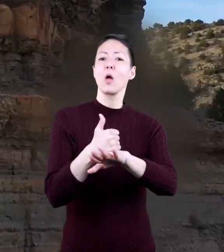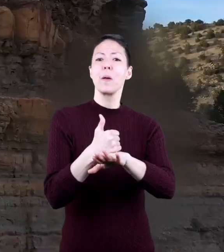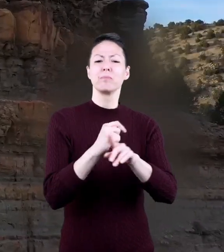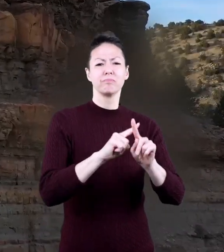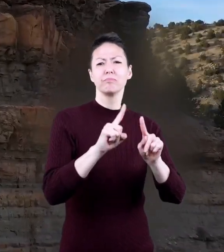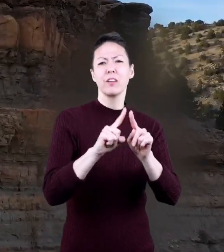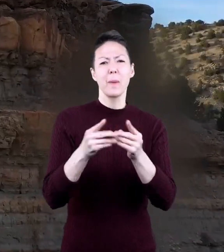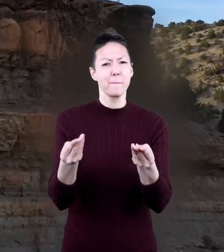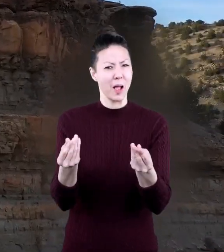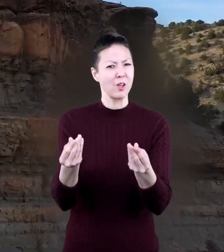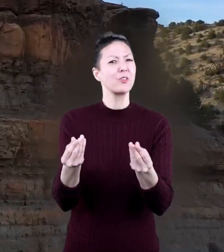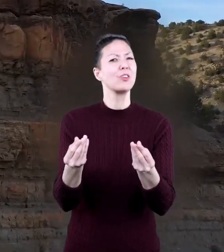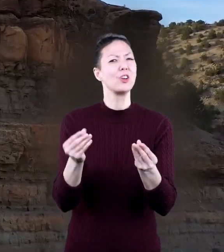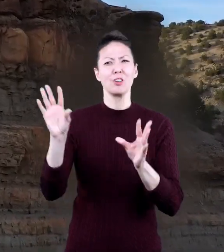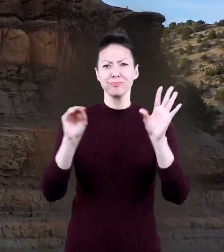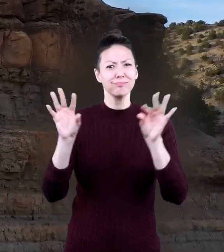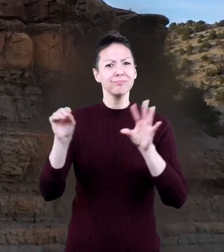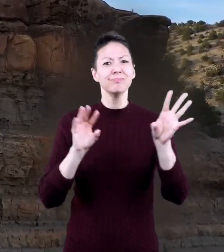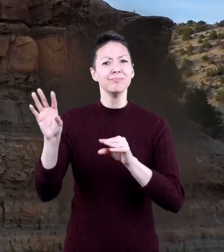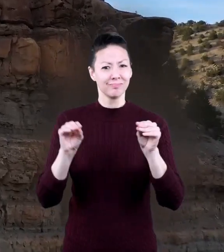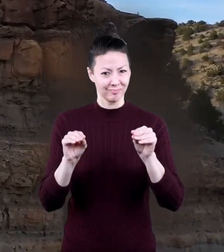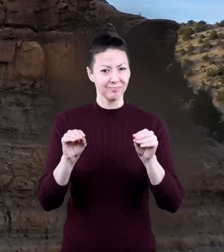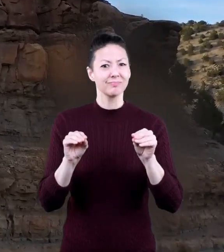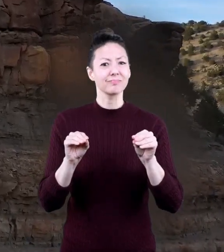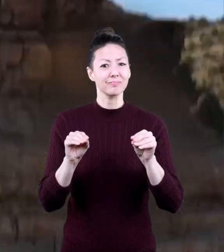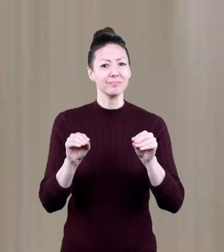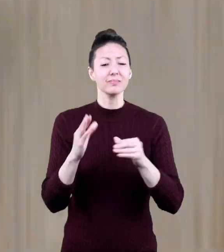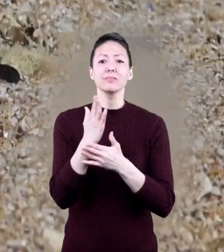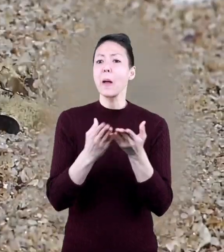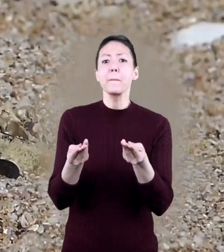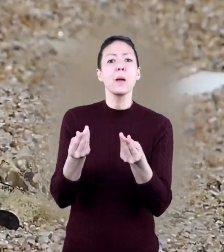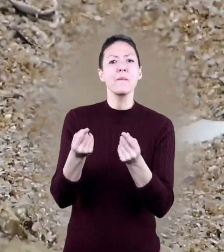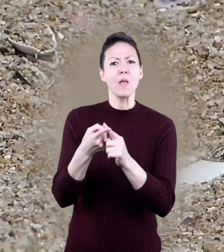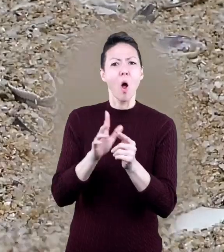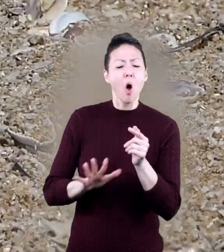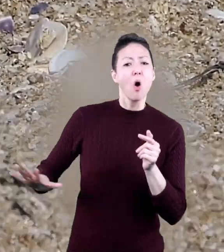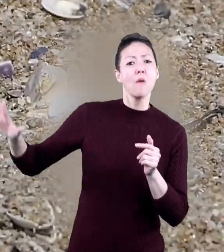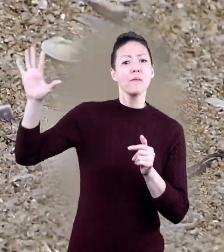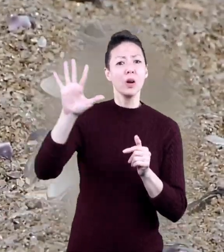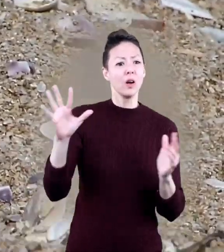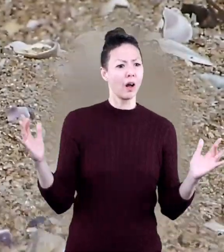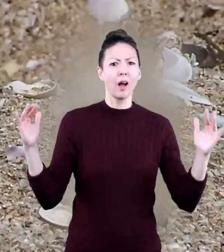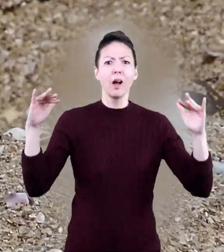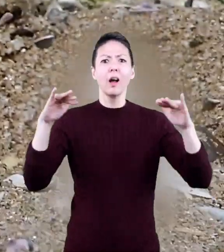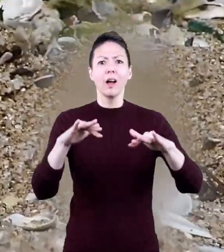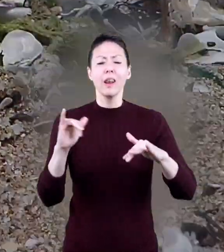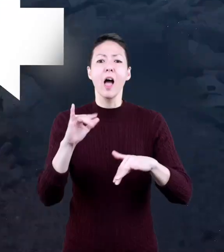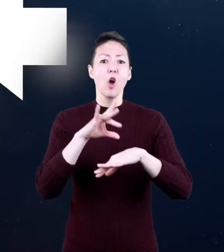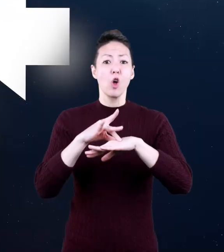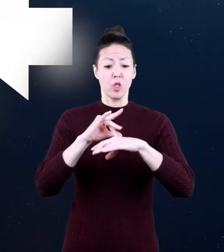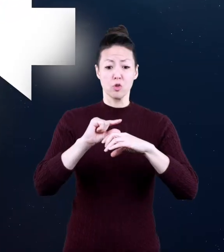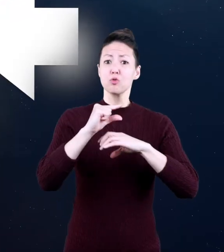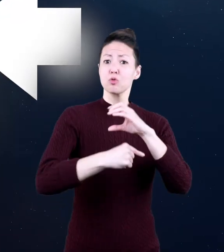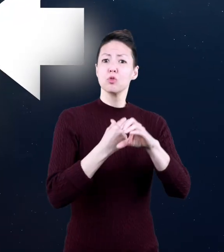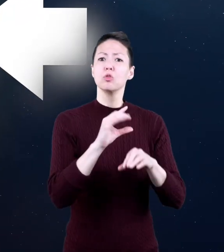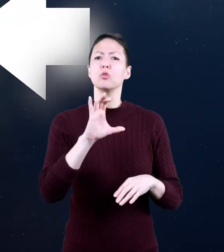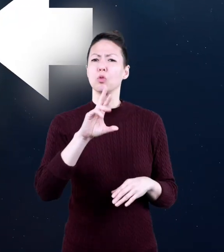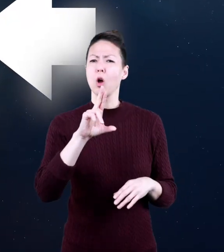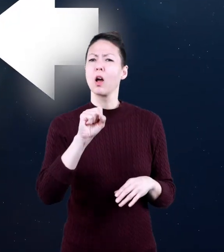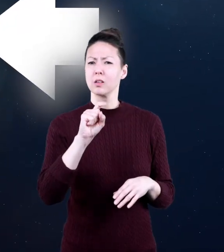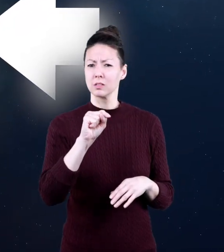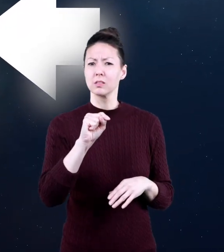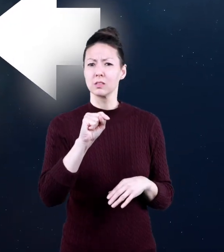Landforms are made up of all kinds of materials. Some of these materials are all over. Like the Earth's